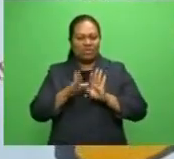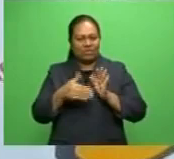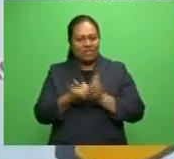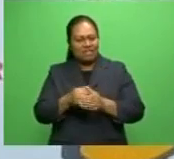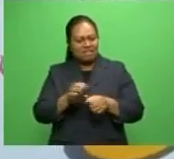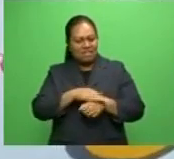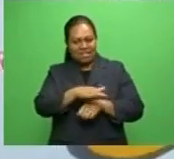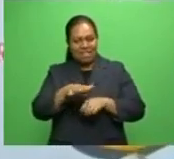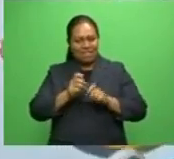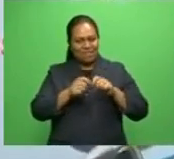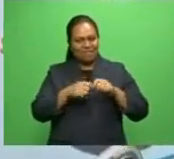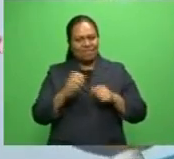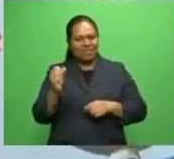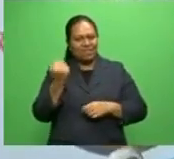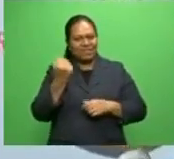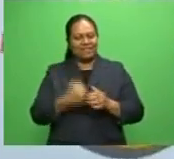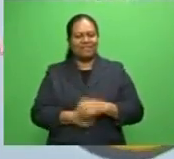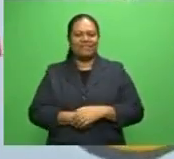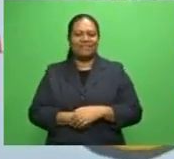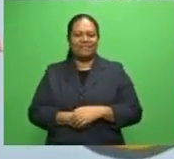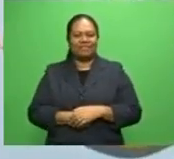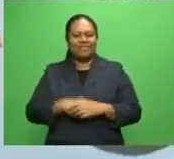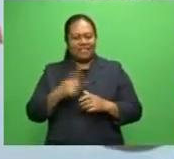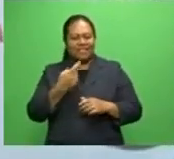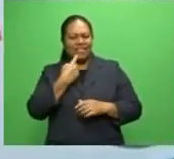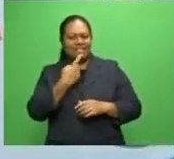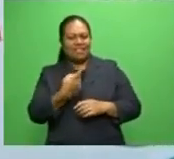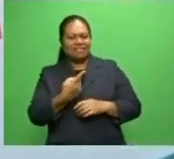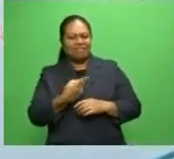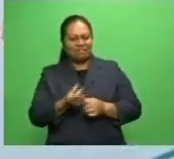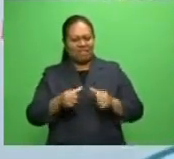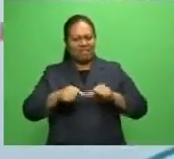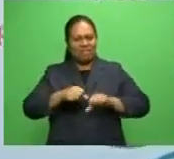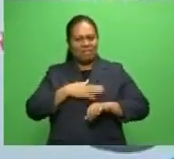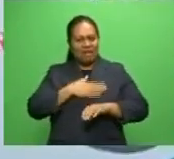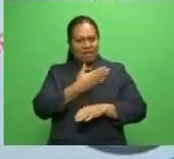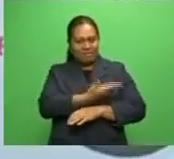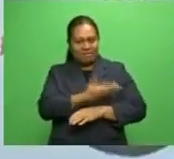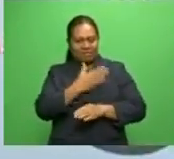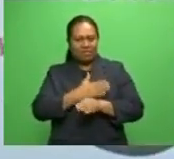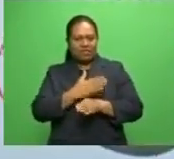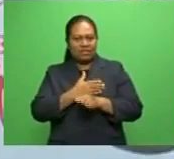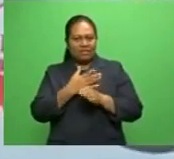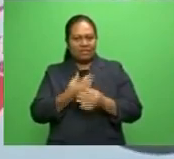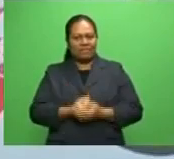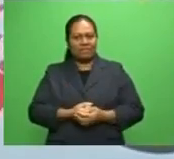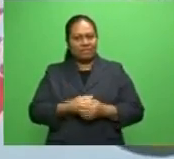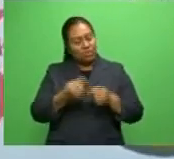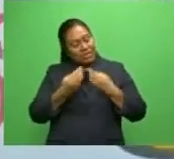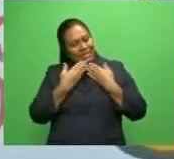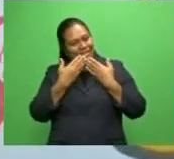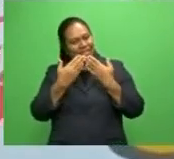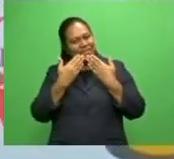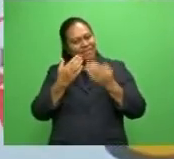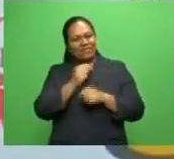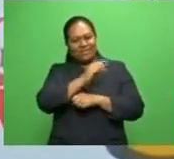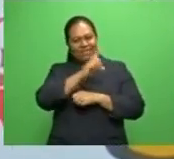say is, I'm failing my job to give credit to the Lord. Of